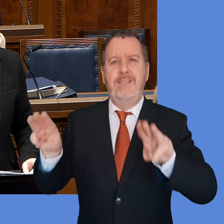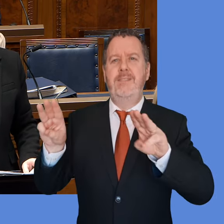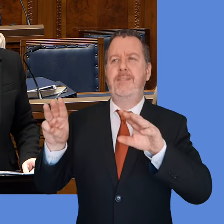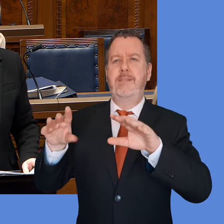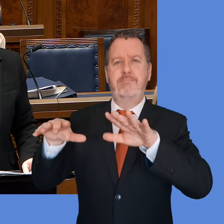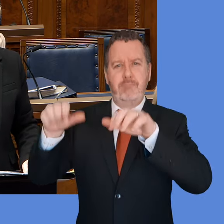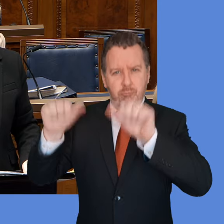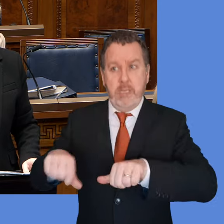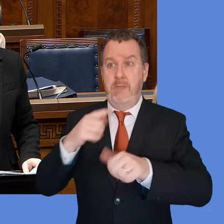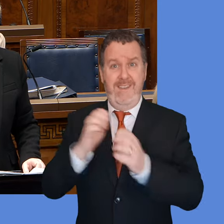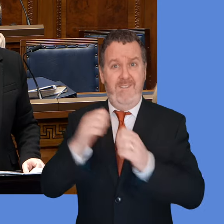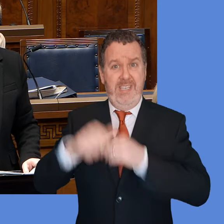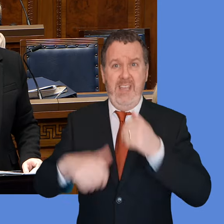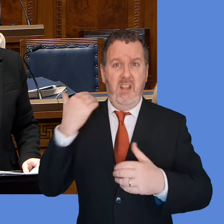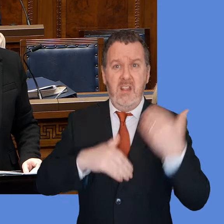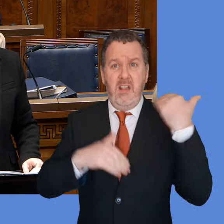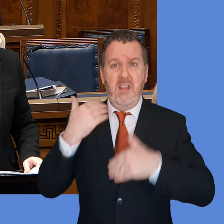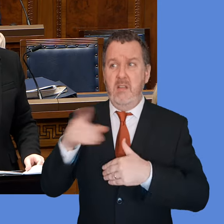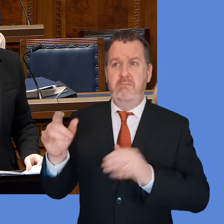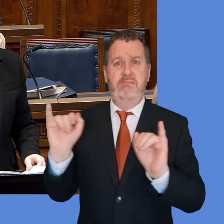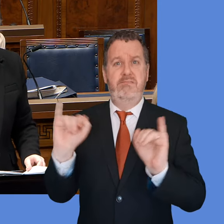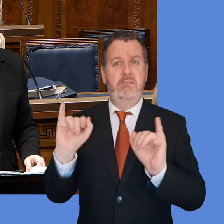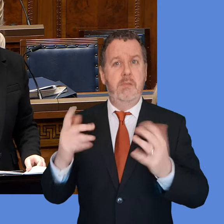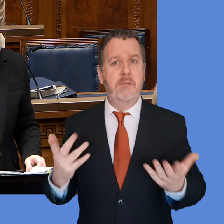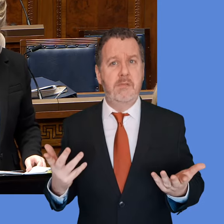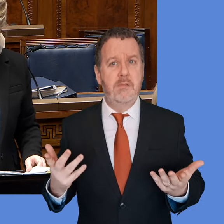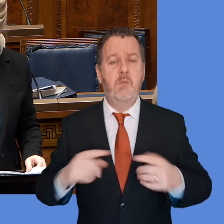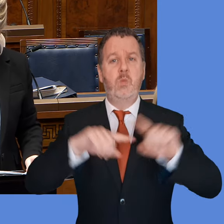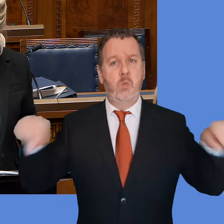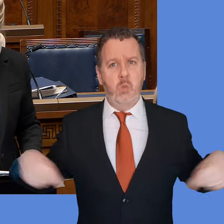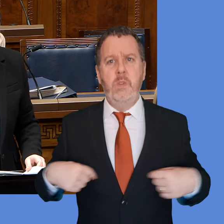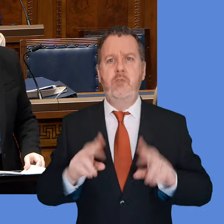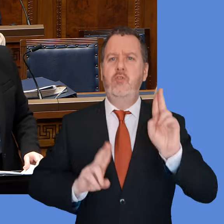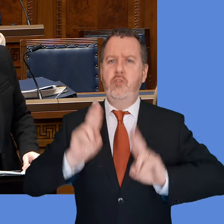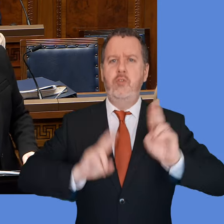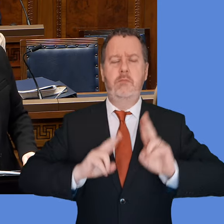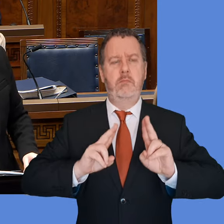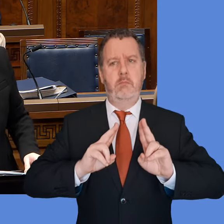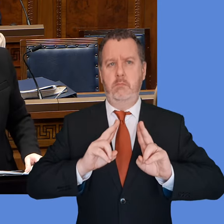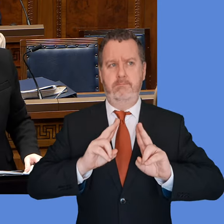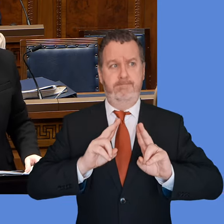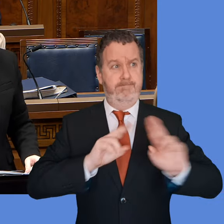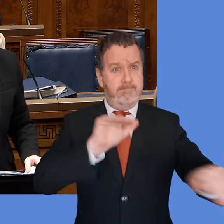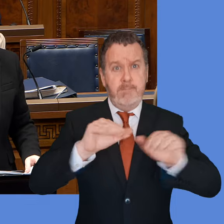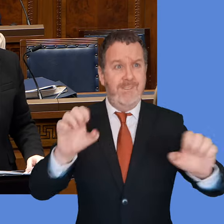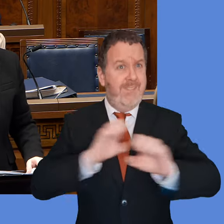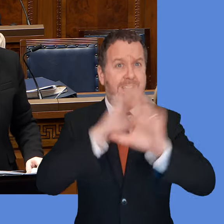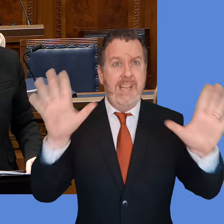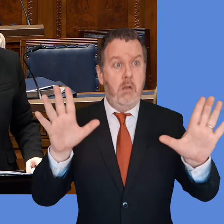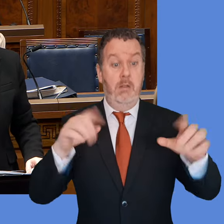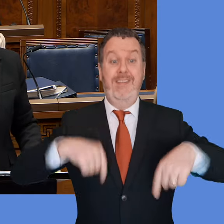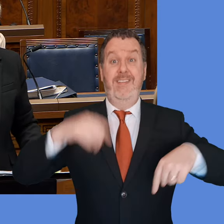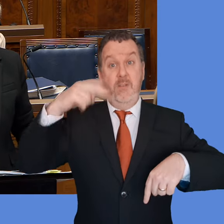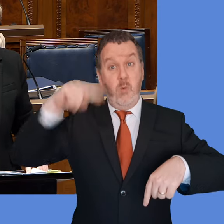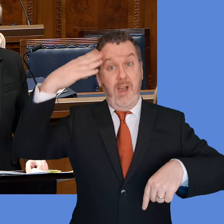think all of us watch on with horror at the slaughter there day on day. So it's important that we express our desire for